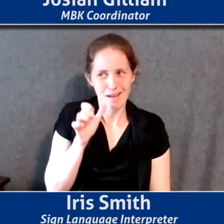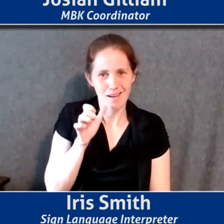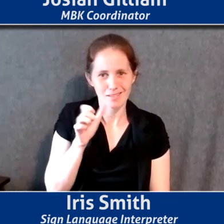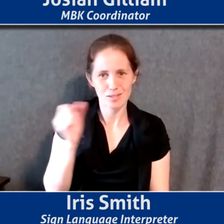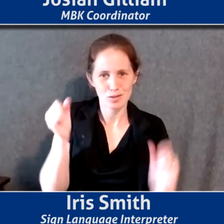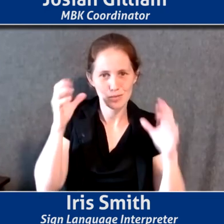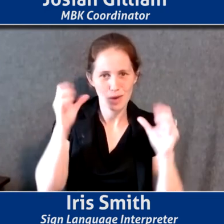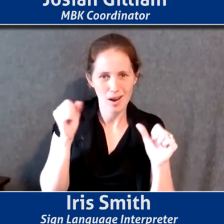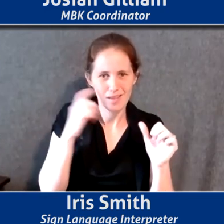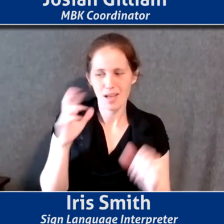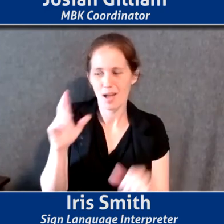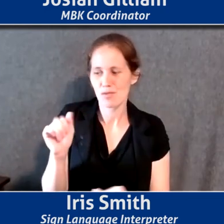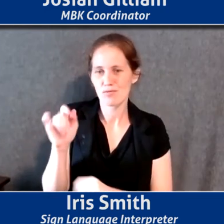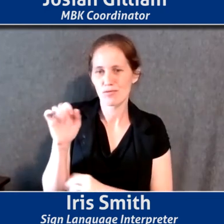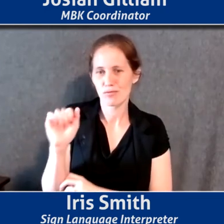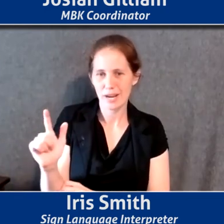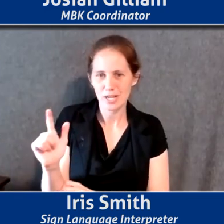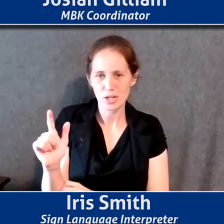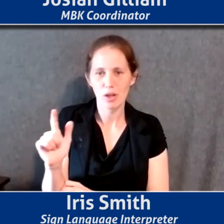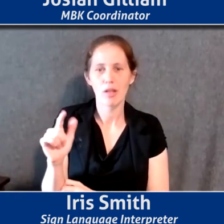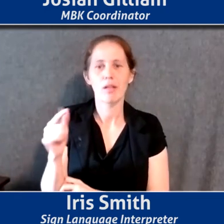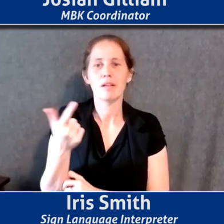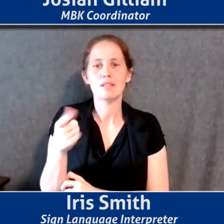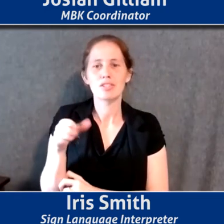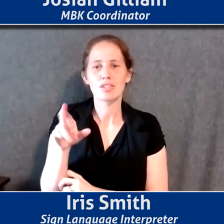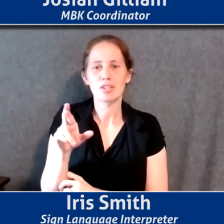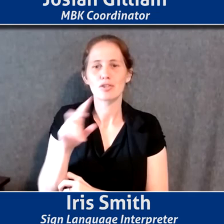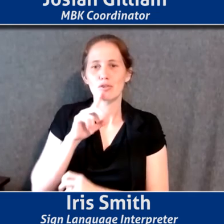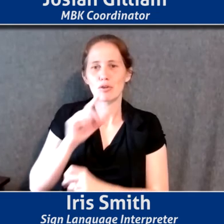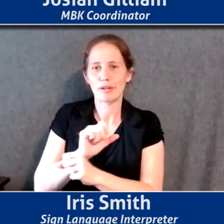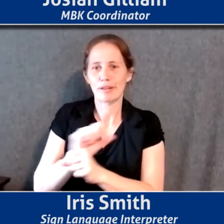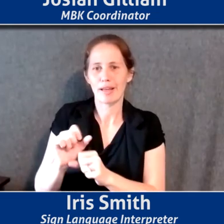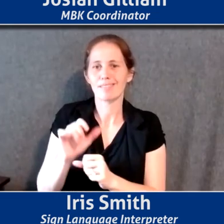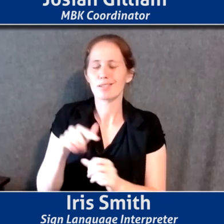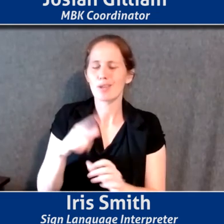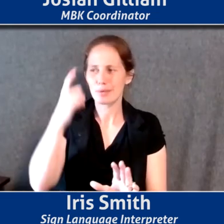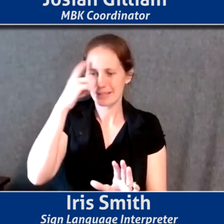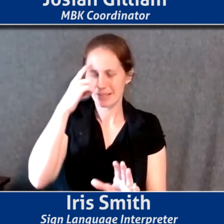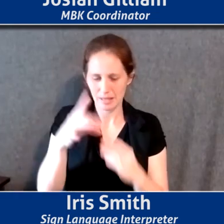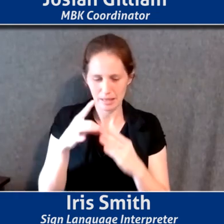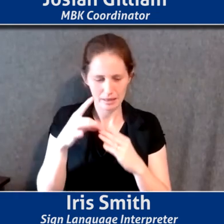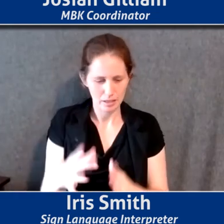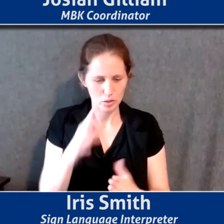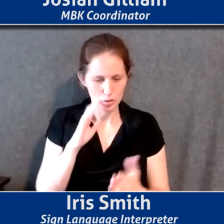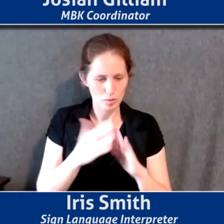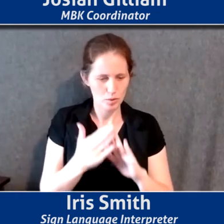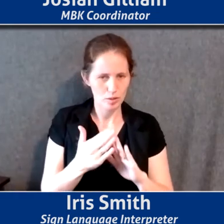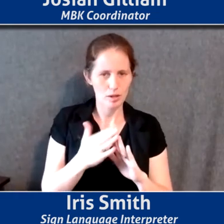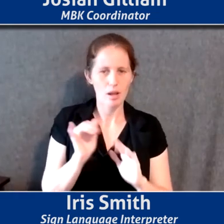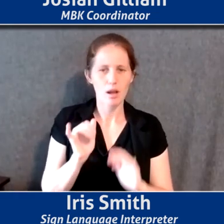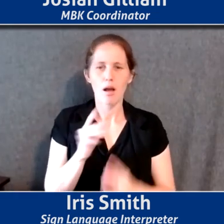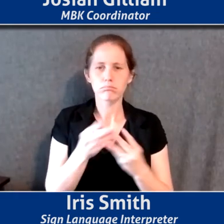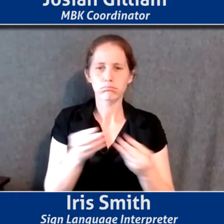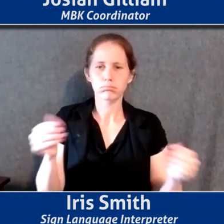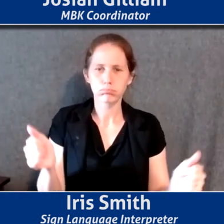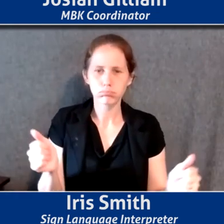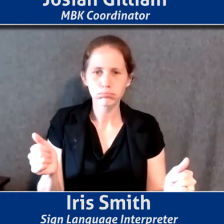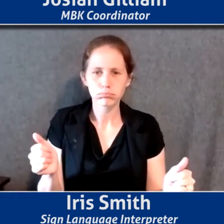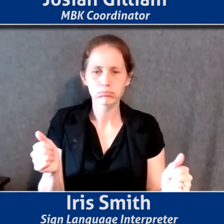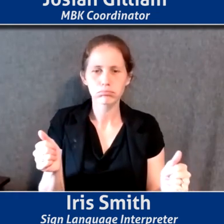that there are these racial and indeed gender, uh, realities that it makes sense for leaders and for the community to see if they can absolve and resolve,